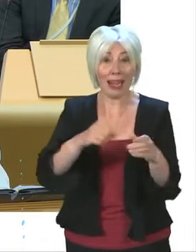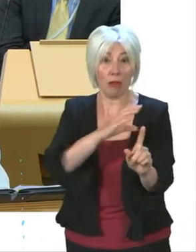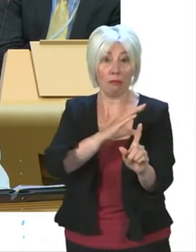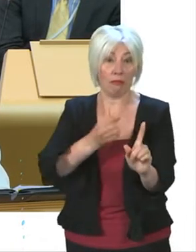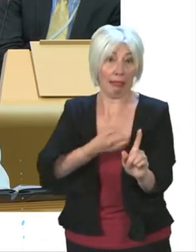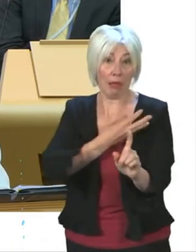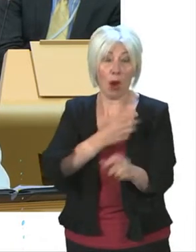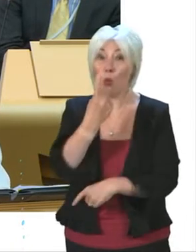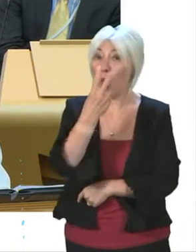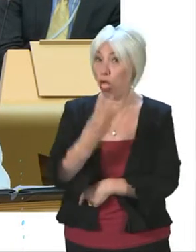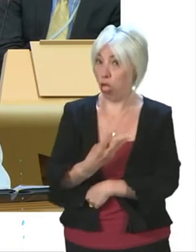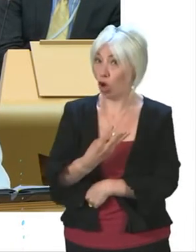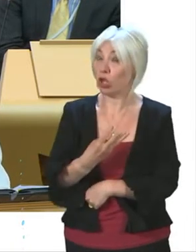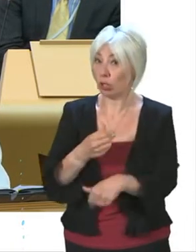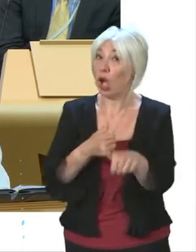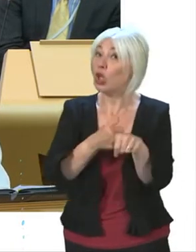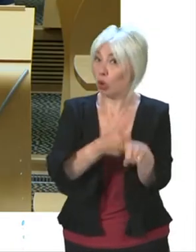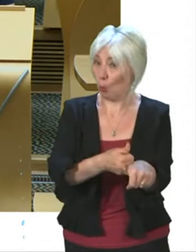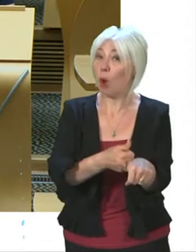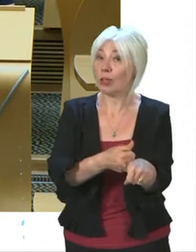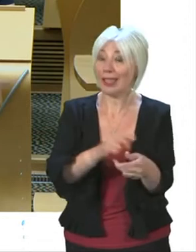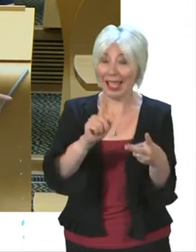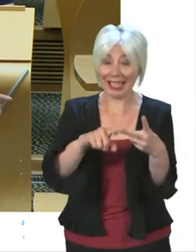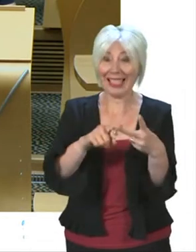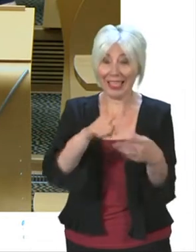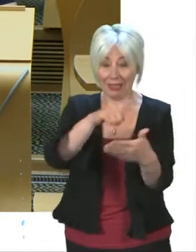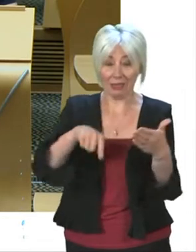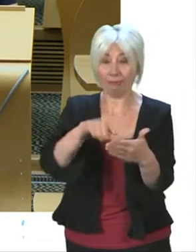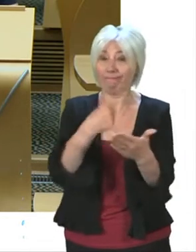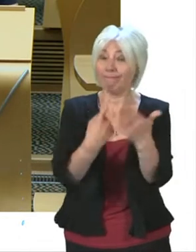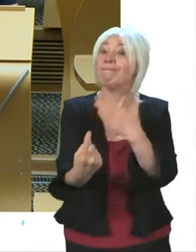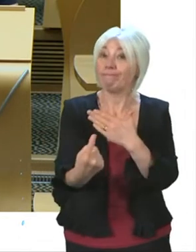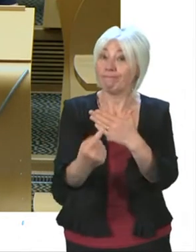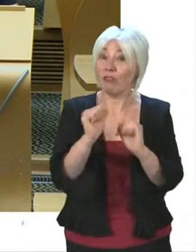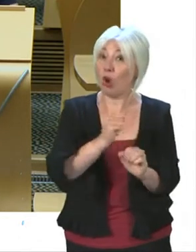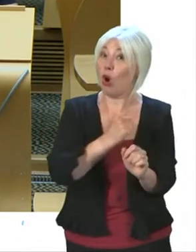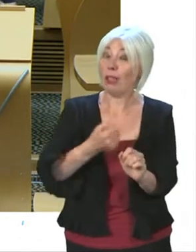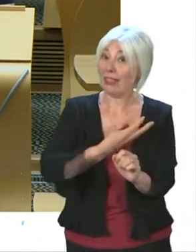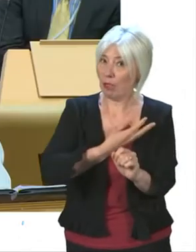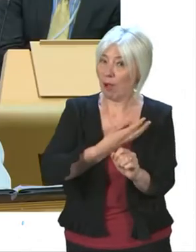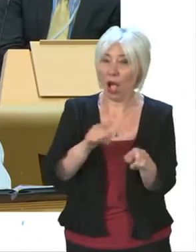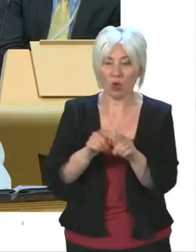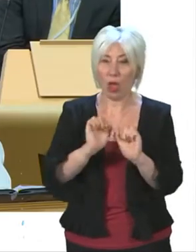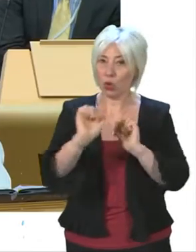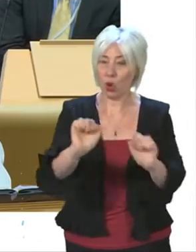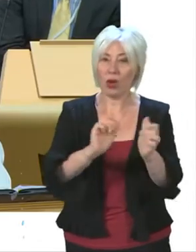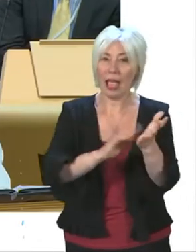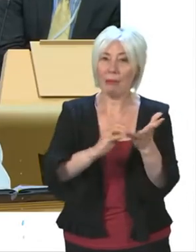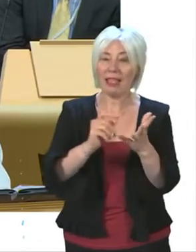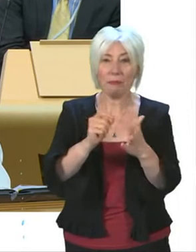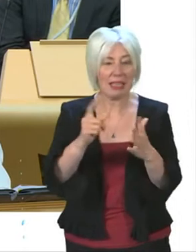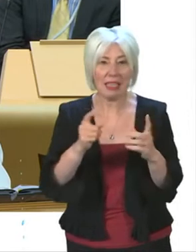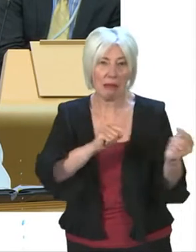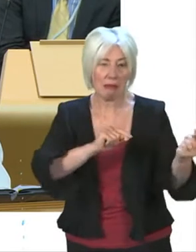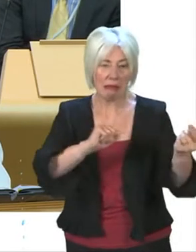Scottish Labour voters support a second referendum on independence. It has him at odds with his own MPs, MSPs like Alec